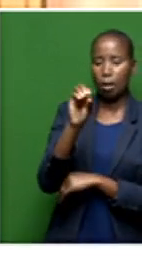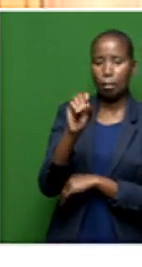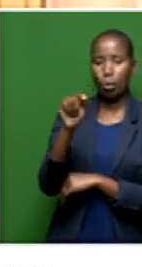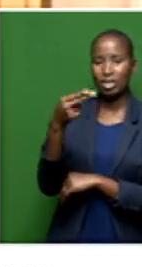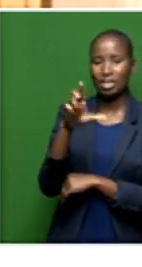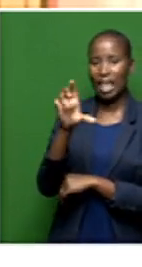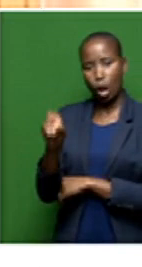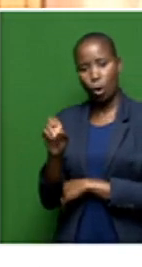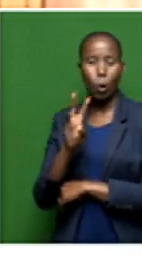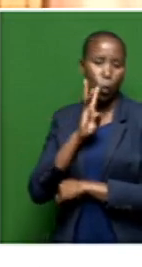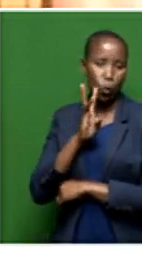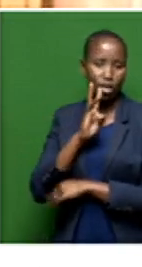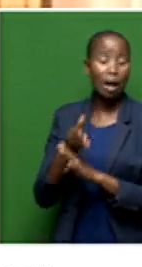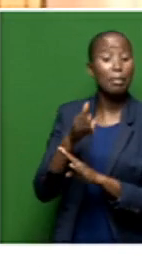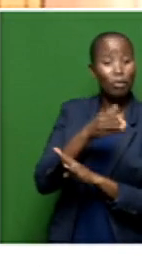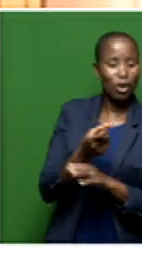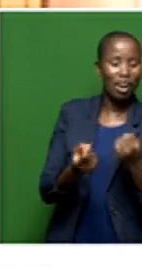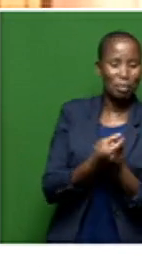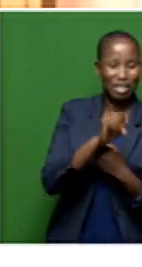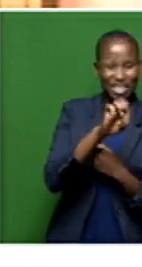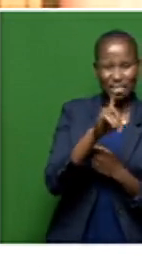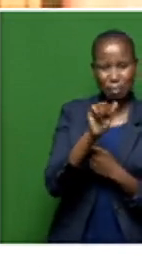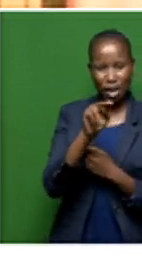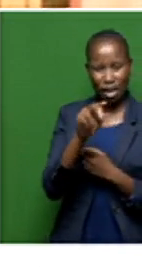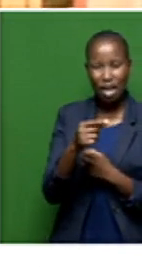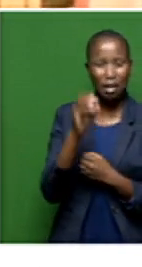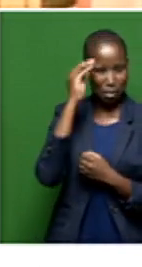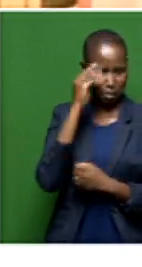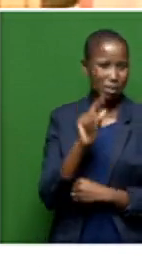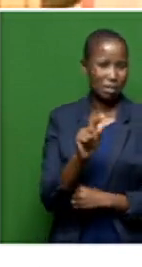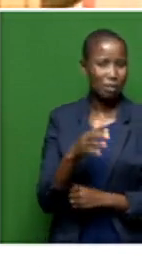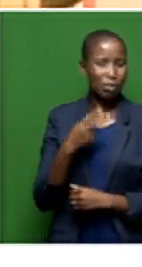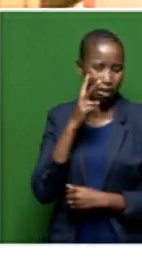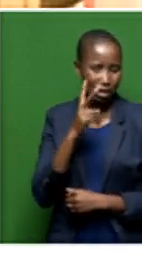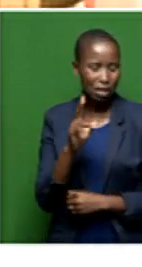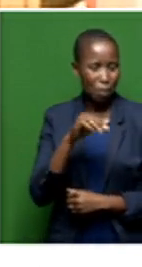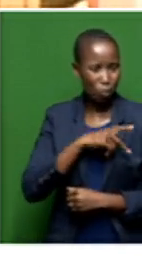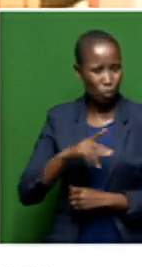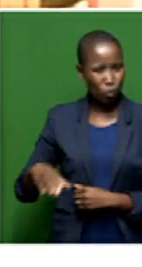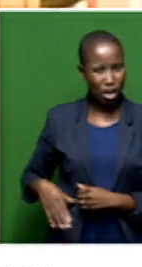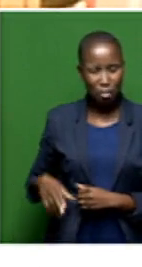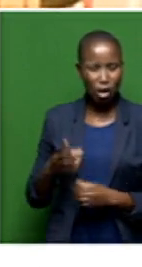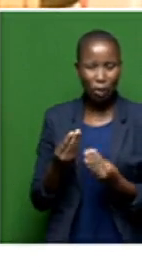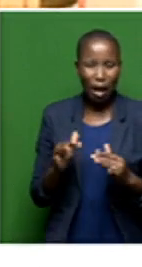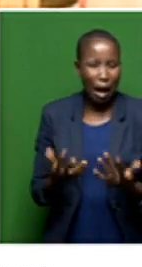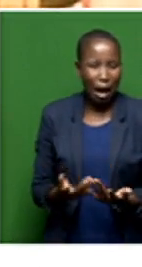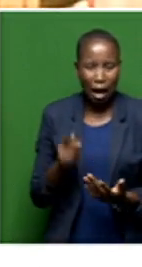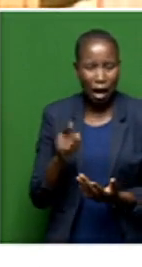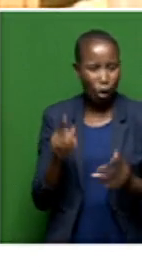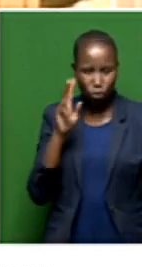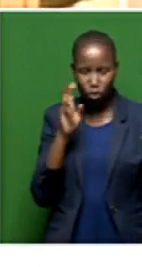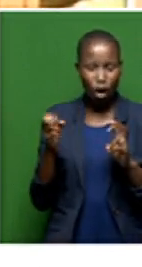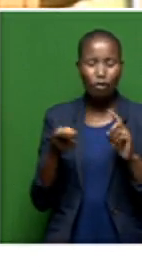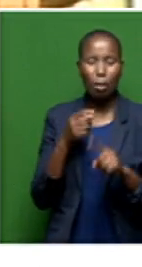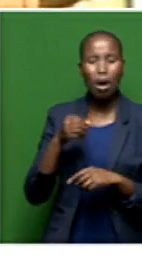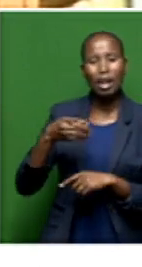water before City Bank Water. Quite interesting to see what is going to be done, as the Premier said on that package, that the UNDEM will be